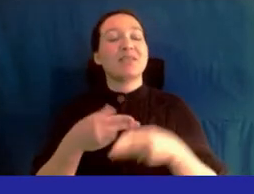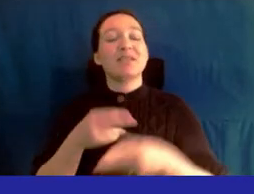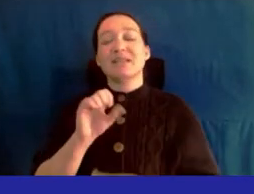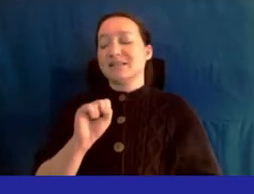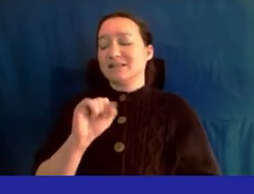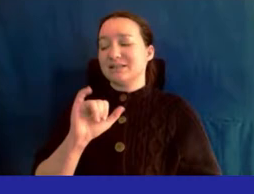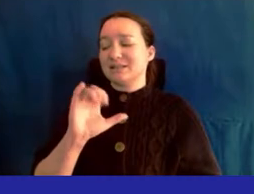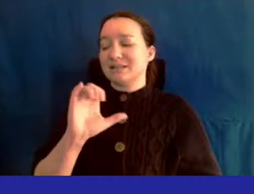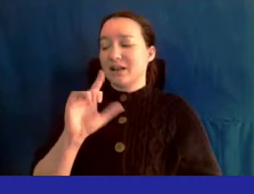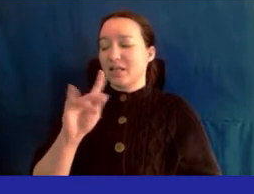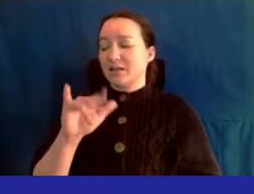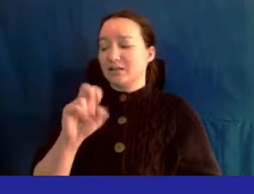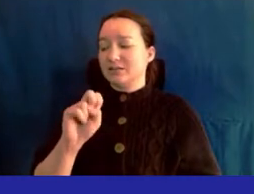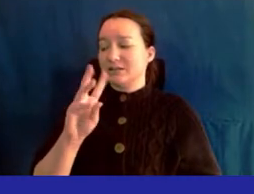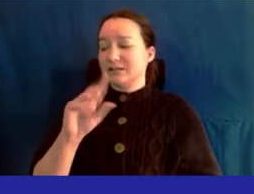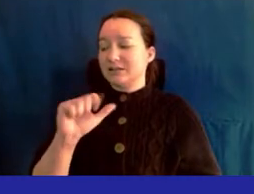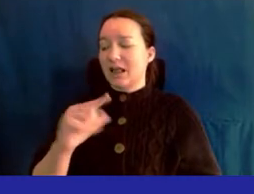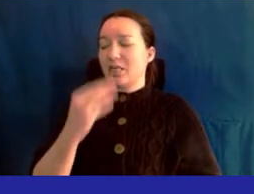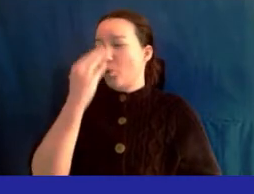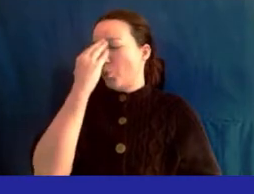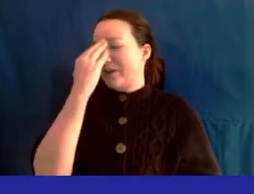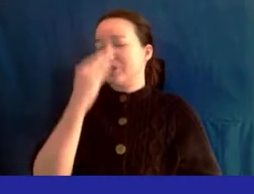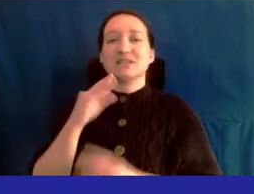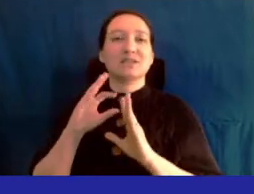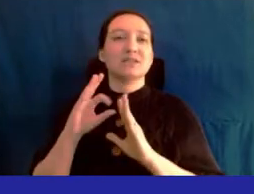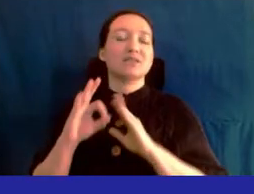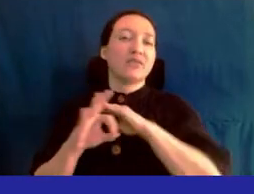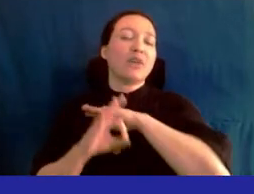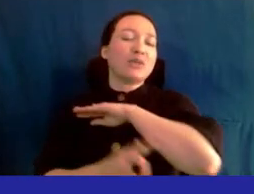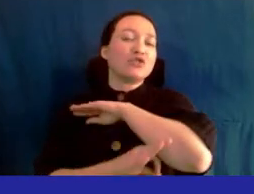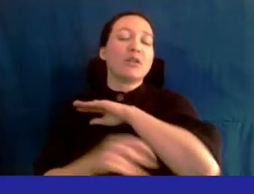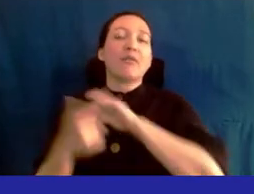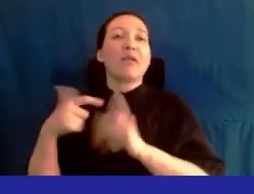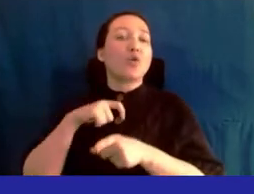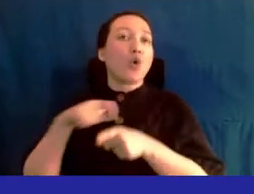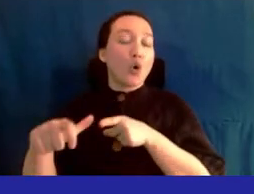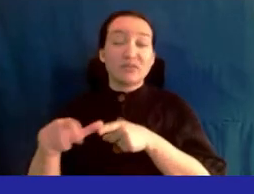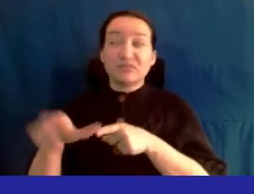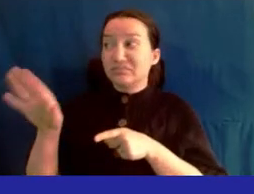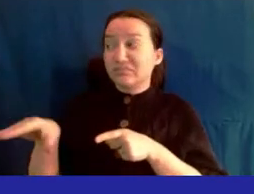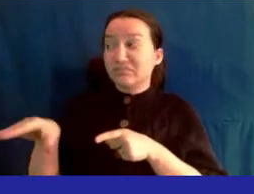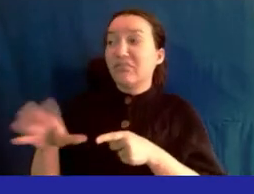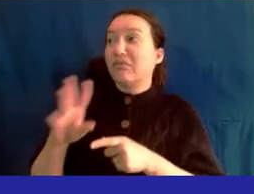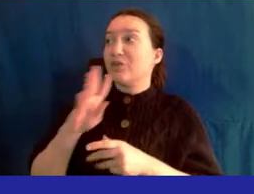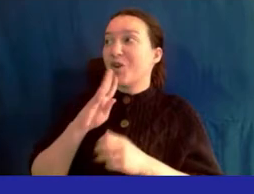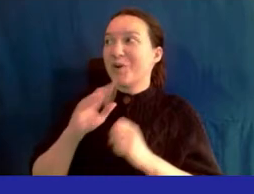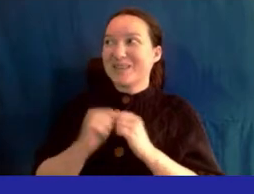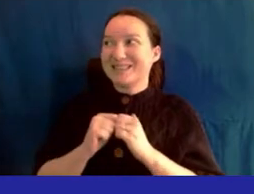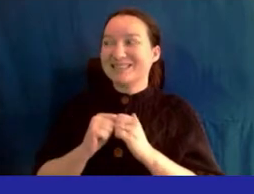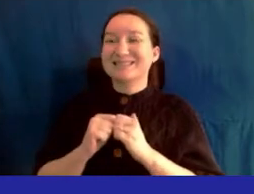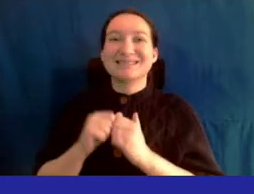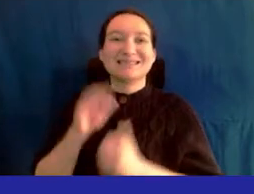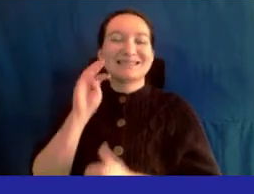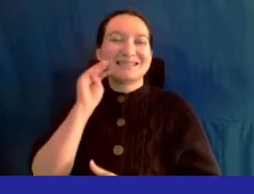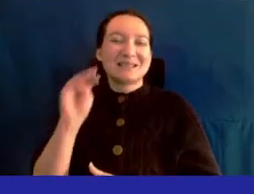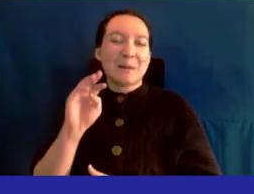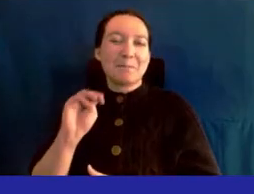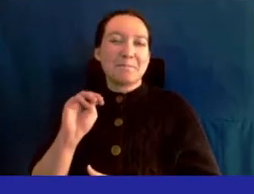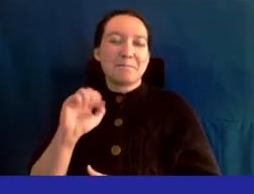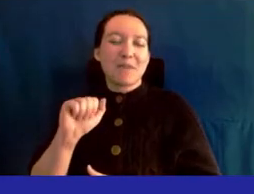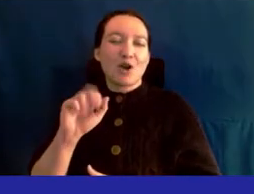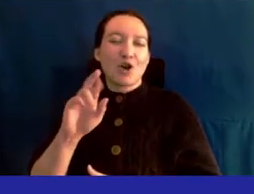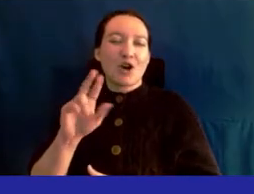Sickle Cell Awareness Foundation. And I called, and I spoke with Ms. Merlene,